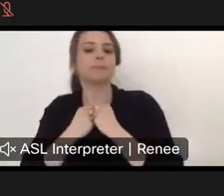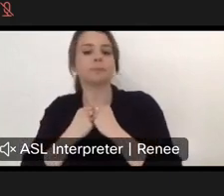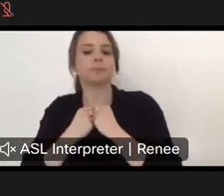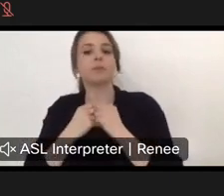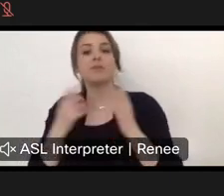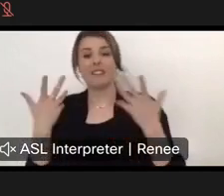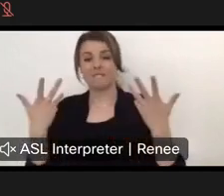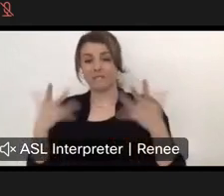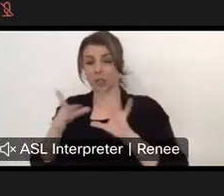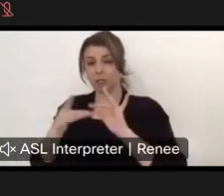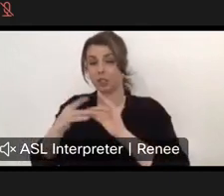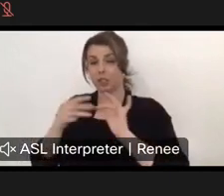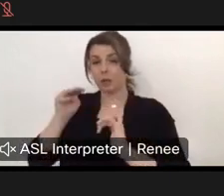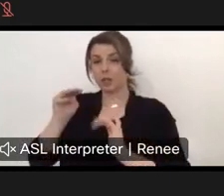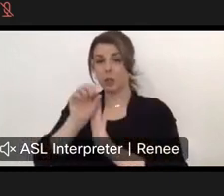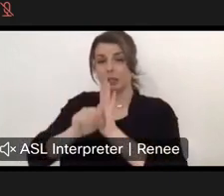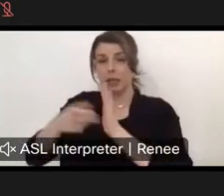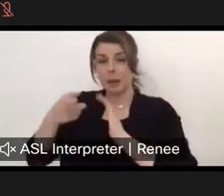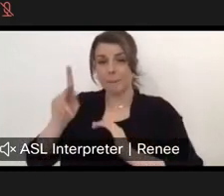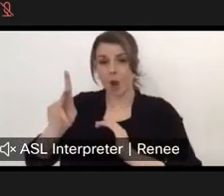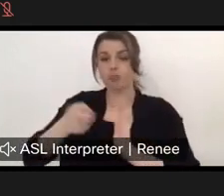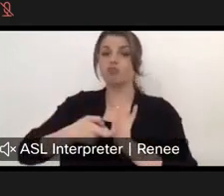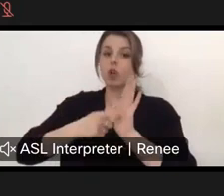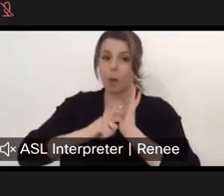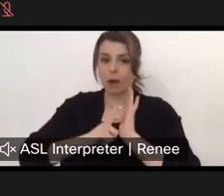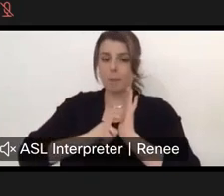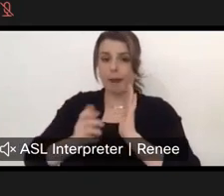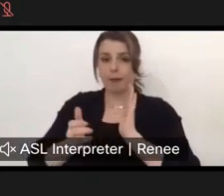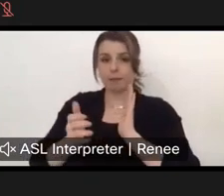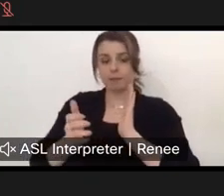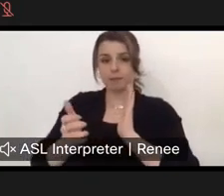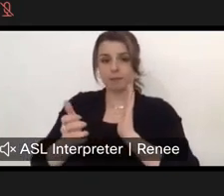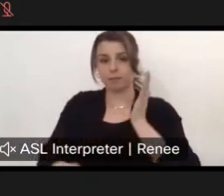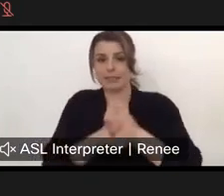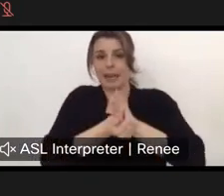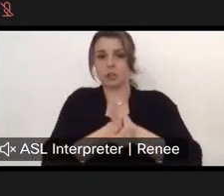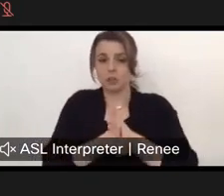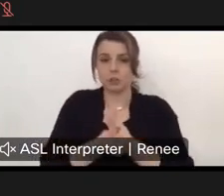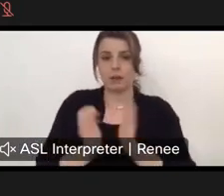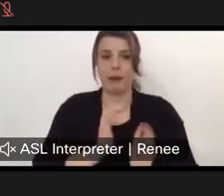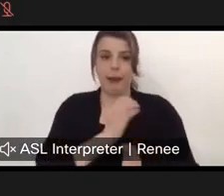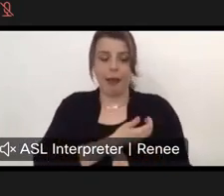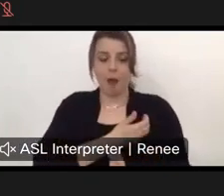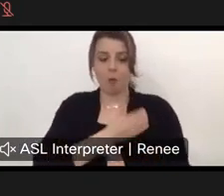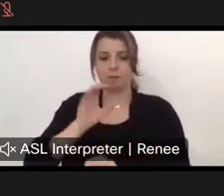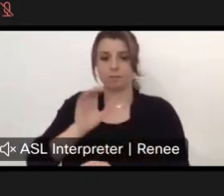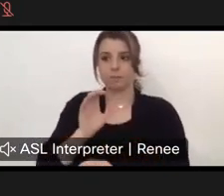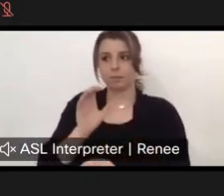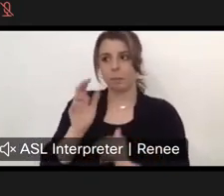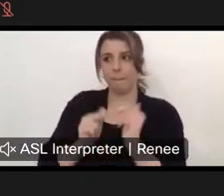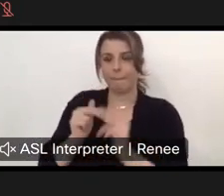New Mexico state parks. Is required by statute to ensure that our facilities are as self sustaining as possible.